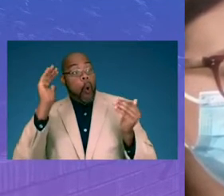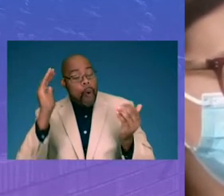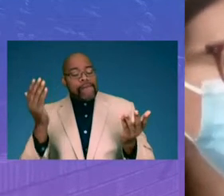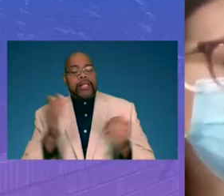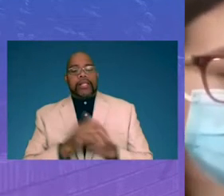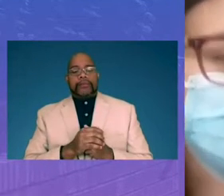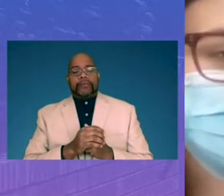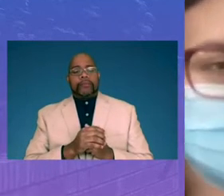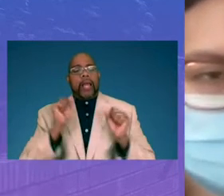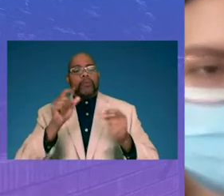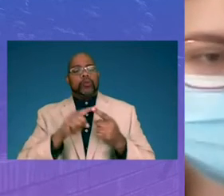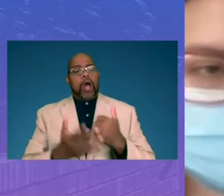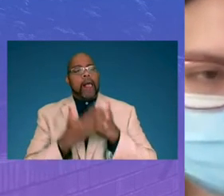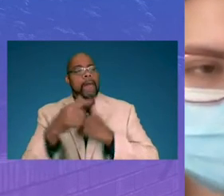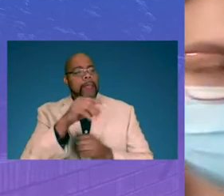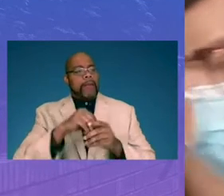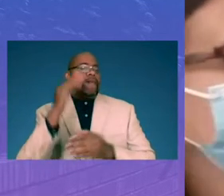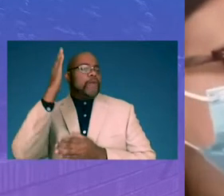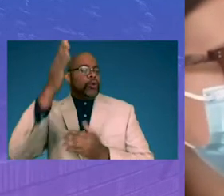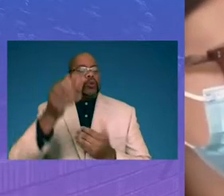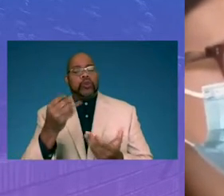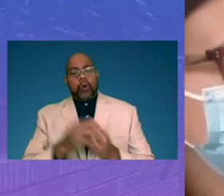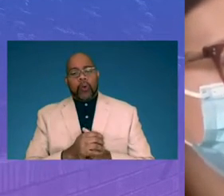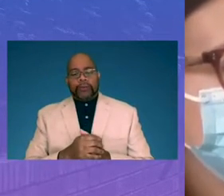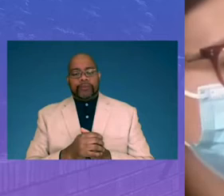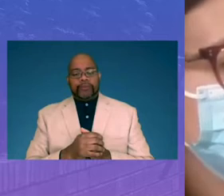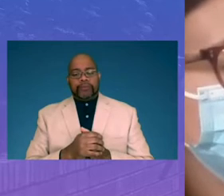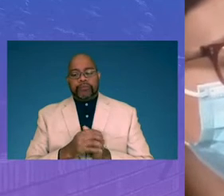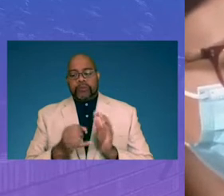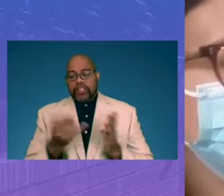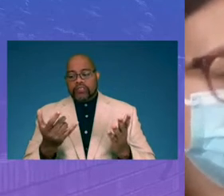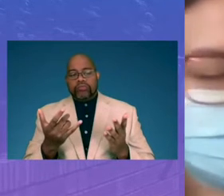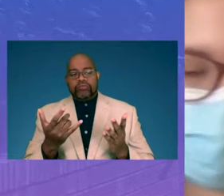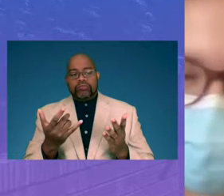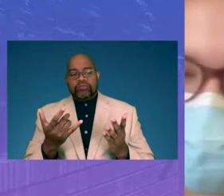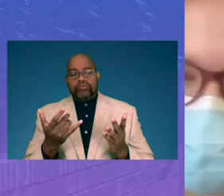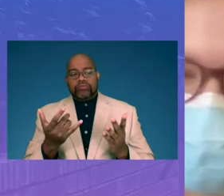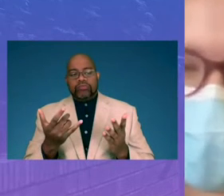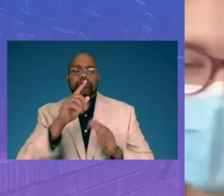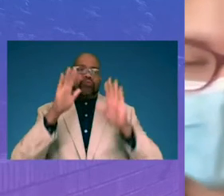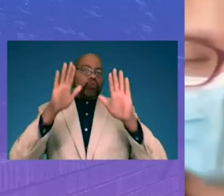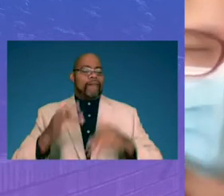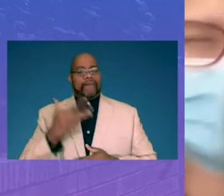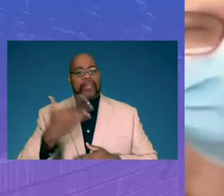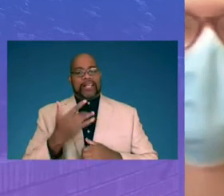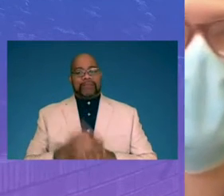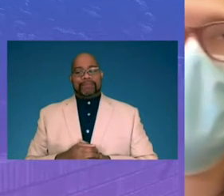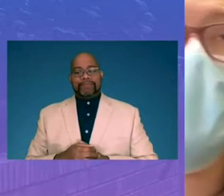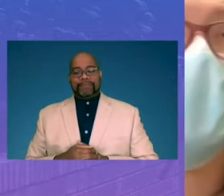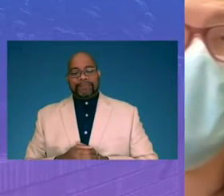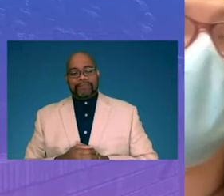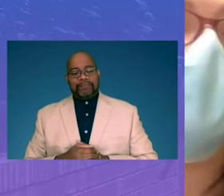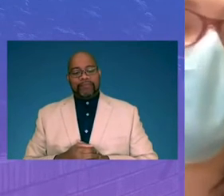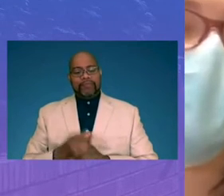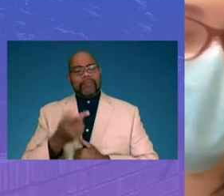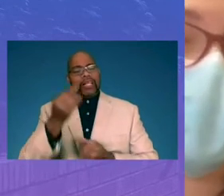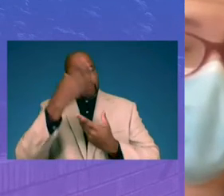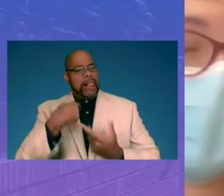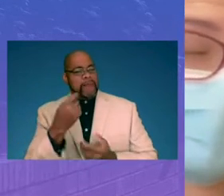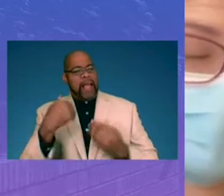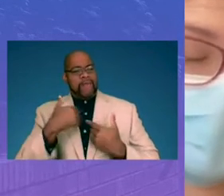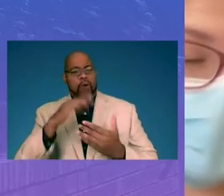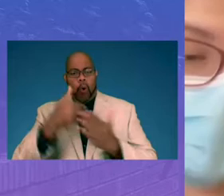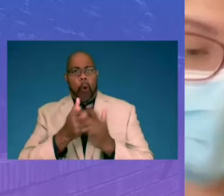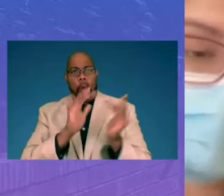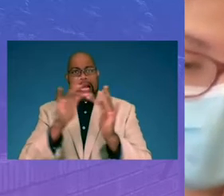being able to help them in the future. So, just being around them is just a great feeling. Tell me a little bit, because you've got a whole network